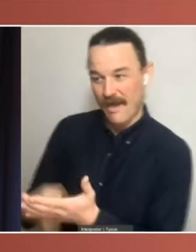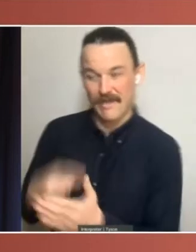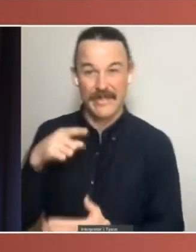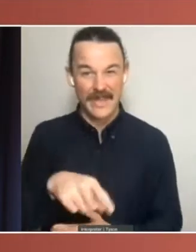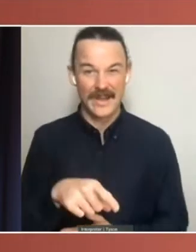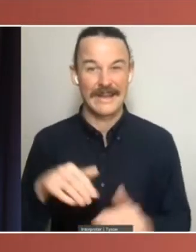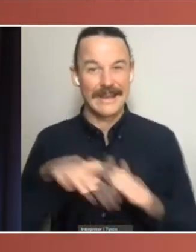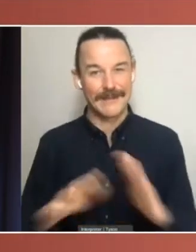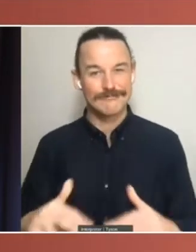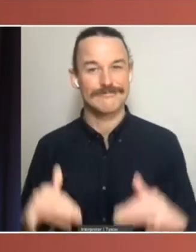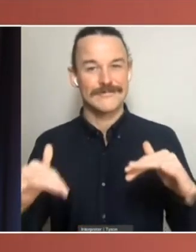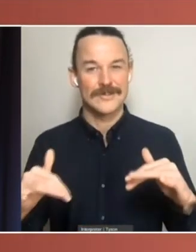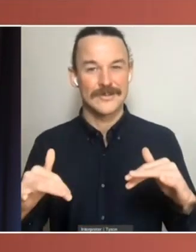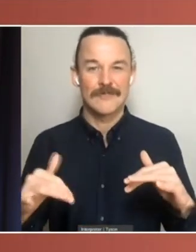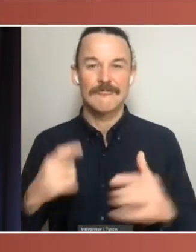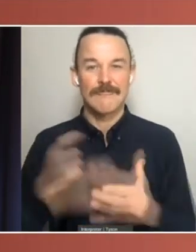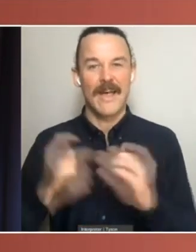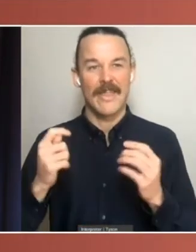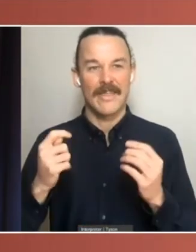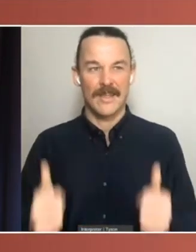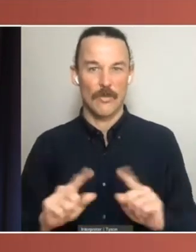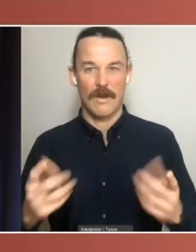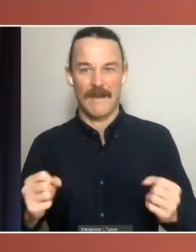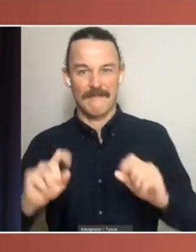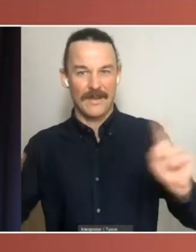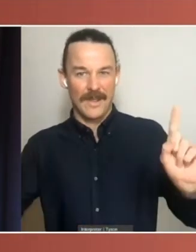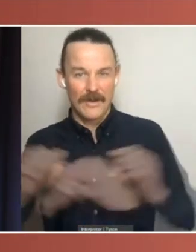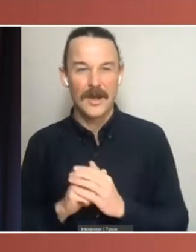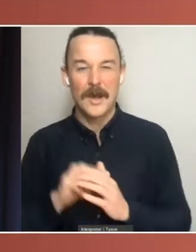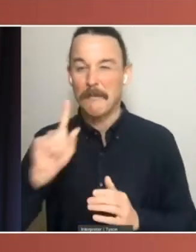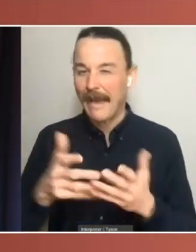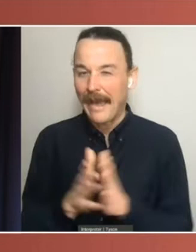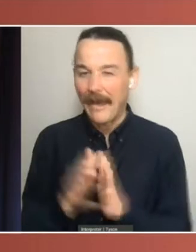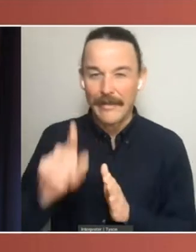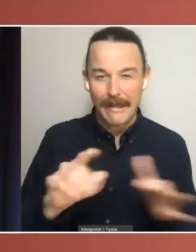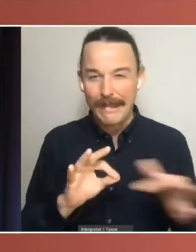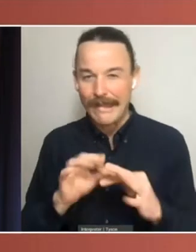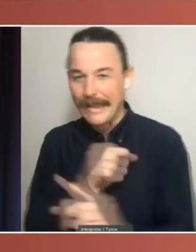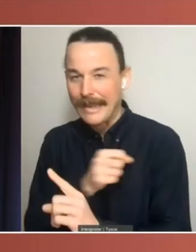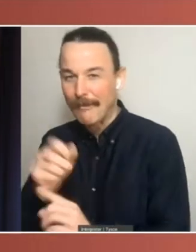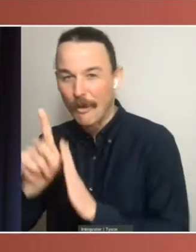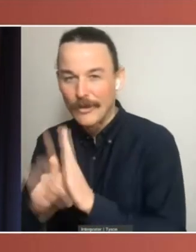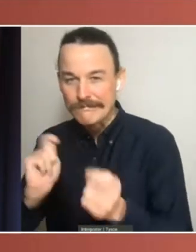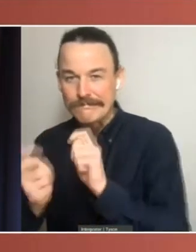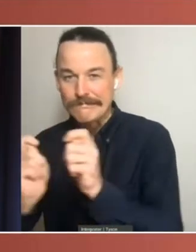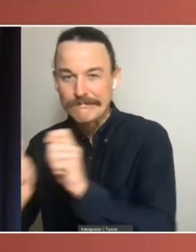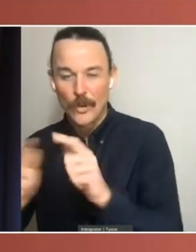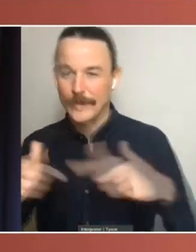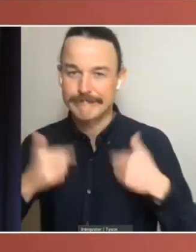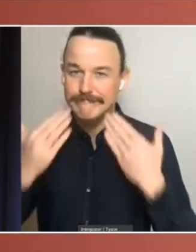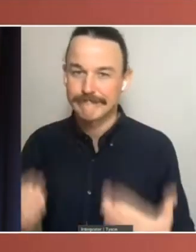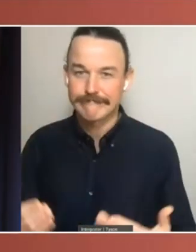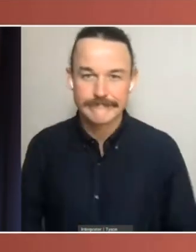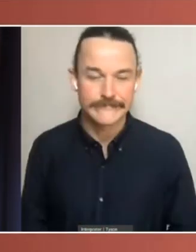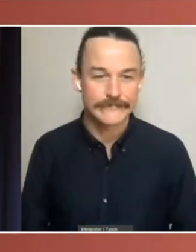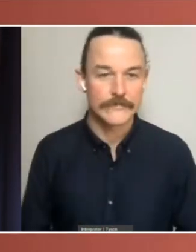course, how that support would translate to enduring policy reforms remains to be seen. The second silver lining is that